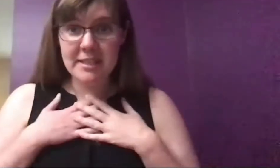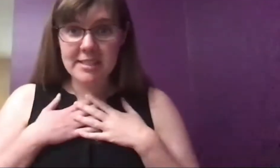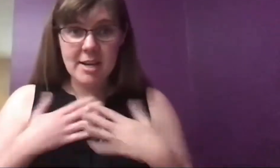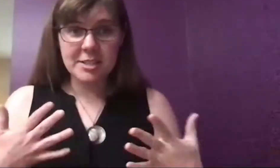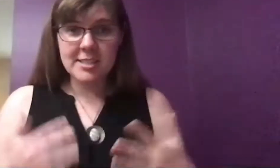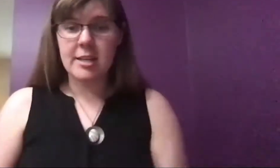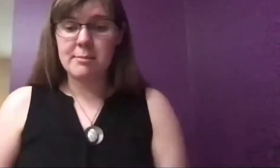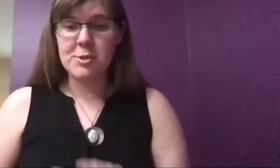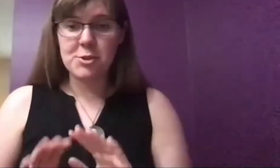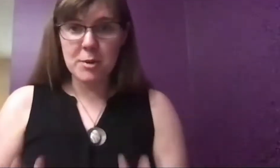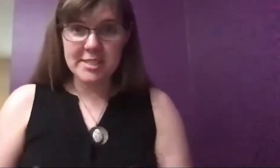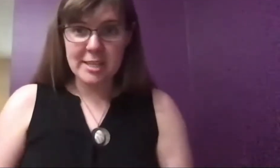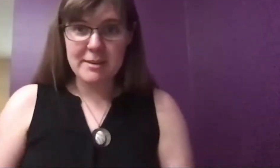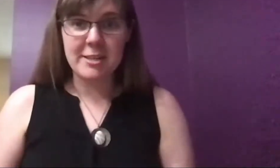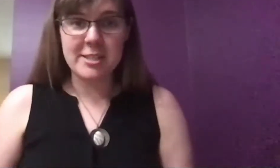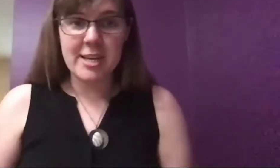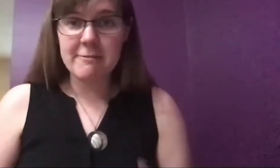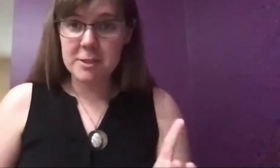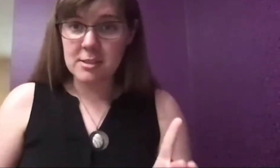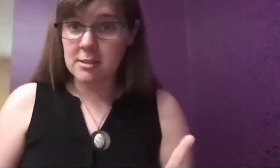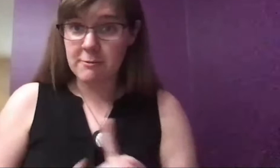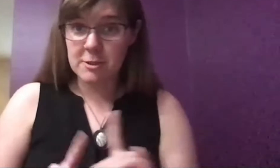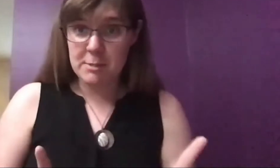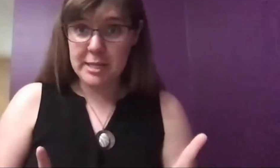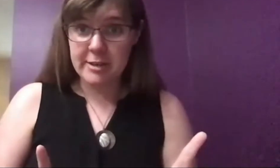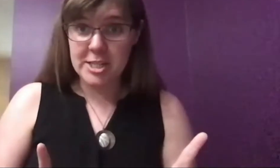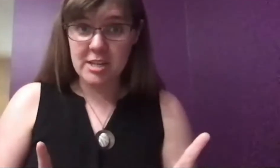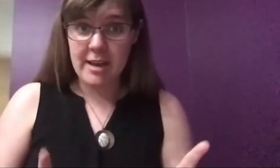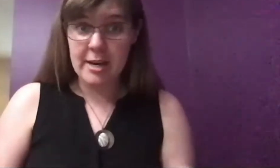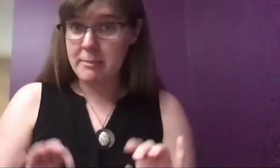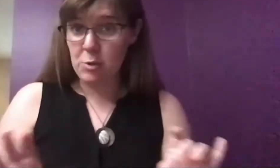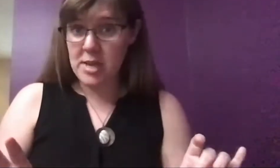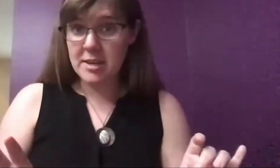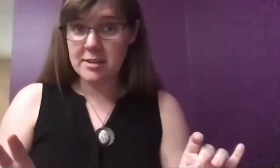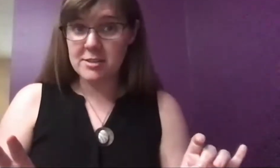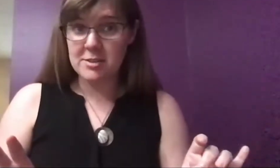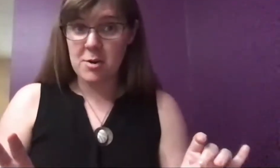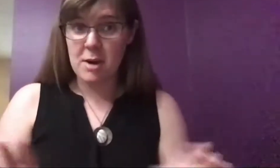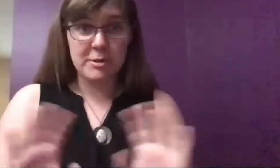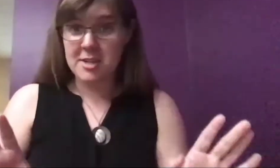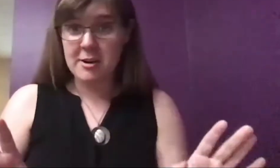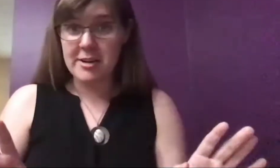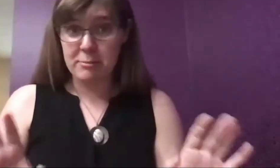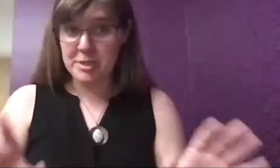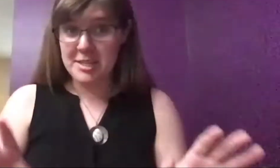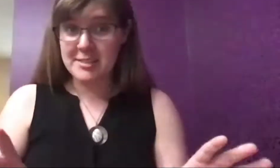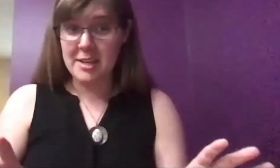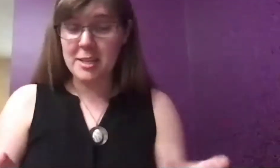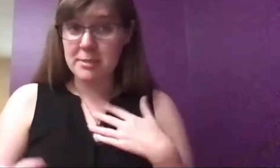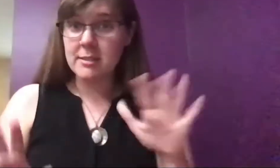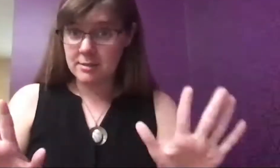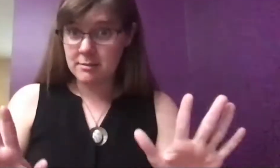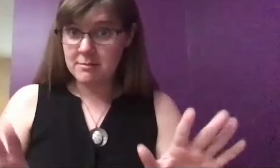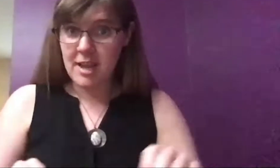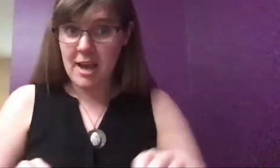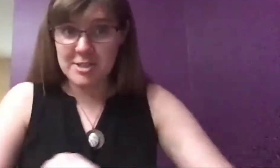I'm a paleontologist and I'm so excited to be here today. First, this is the first human interaction I've had in about a week, so I'm real sorry. I'm really excited,